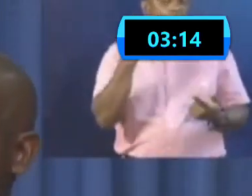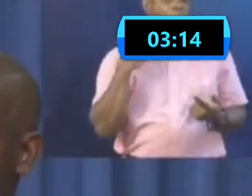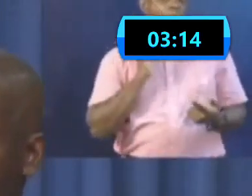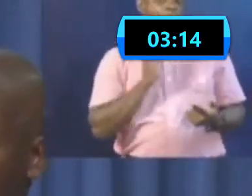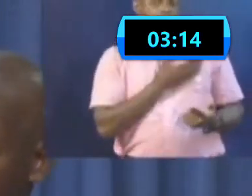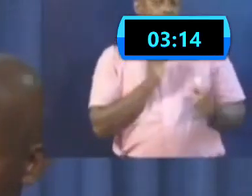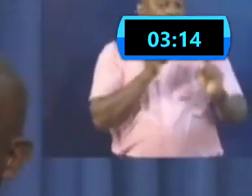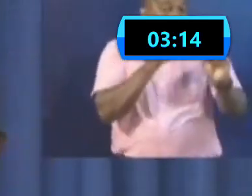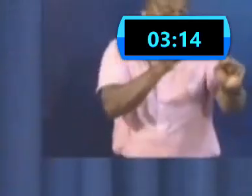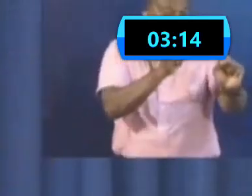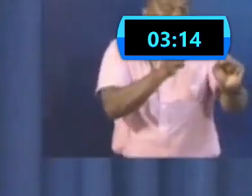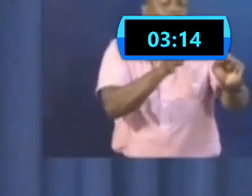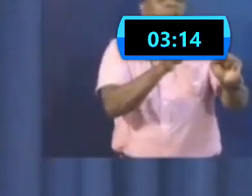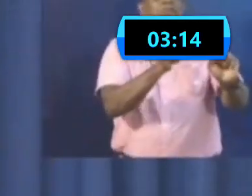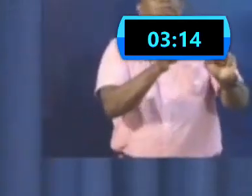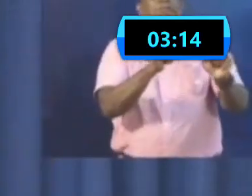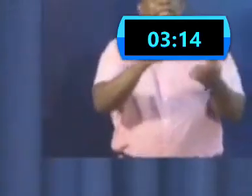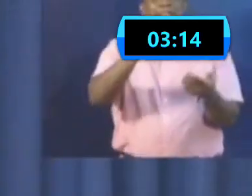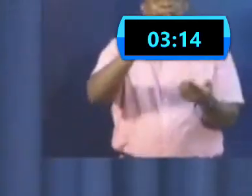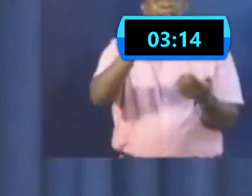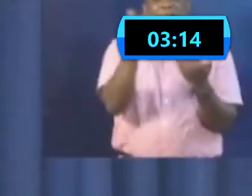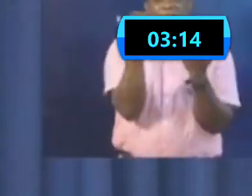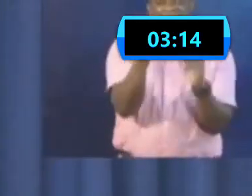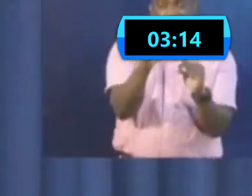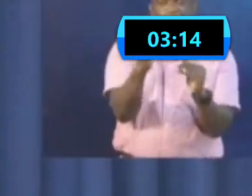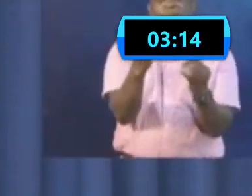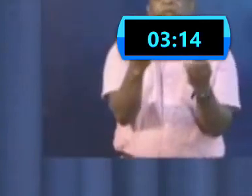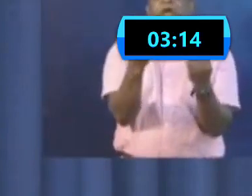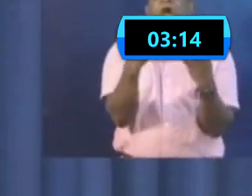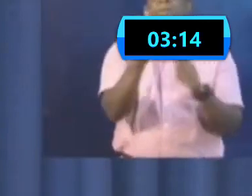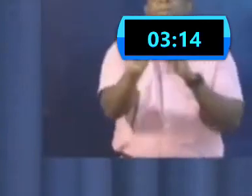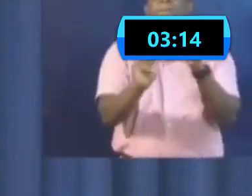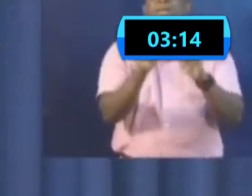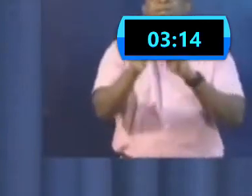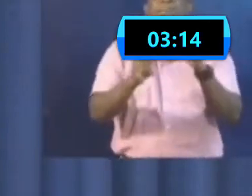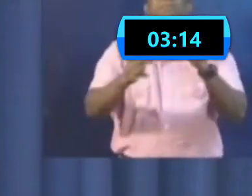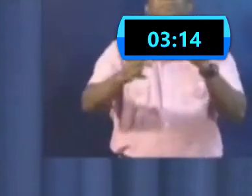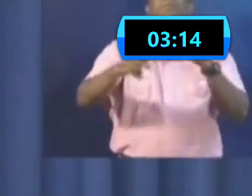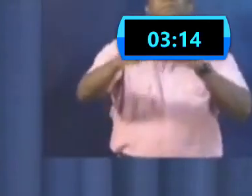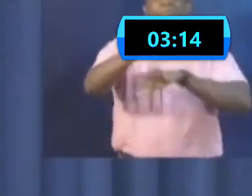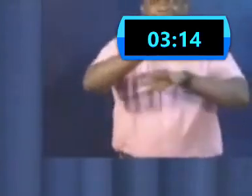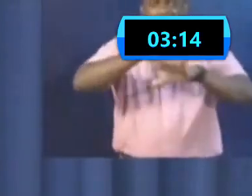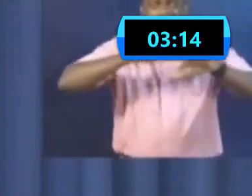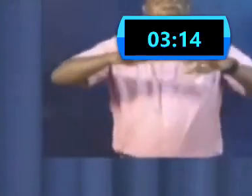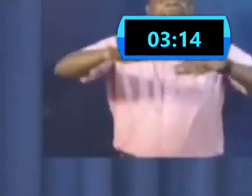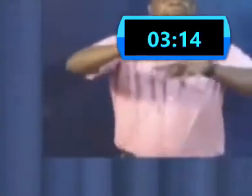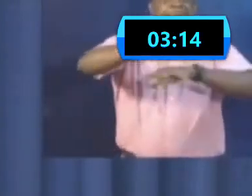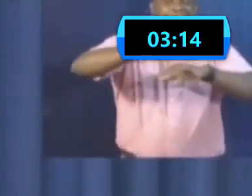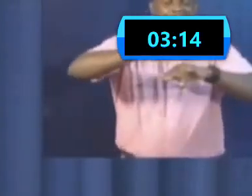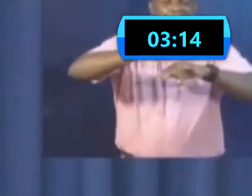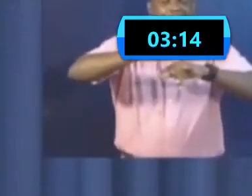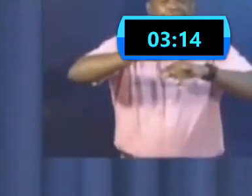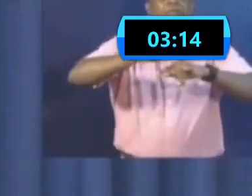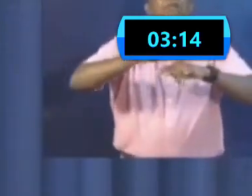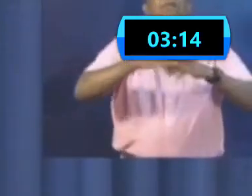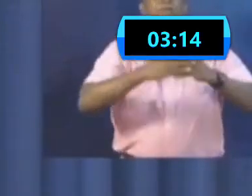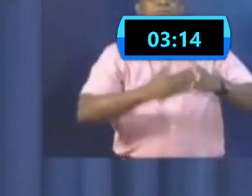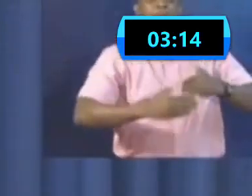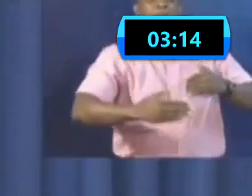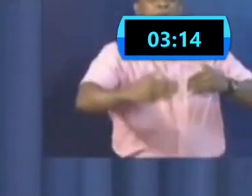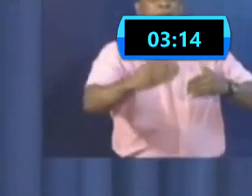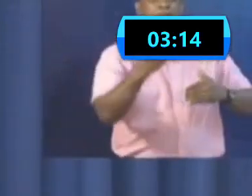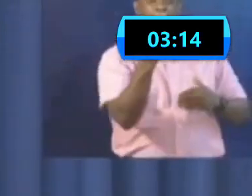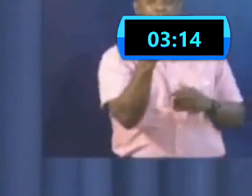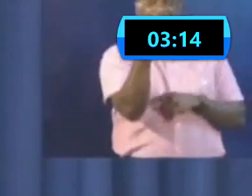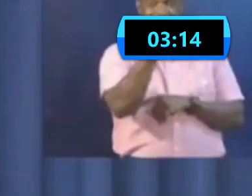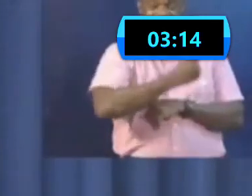lowered, we will put the public service on essential service only for the next 14 days. And